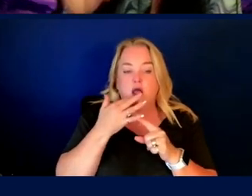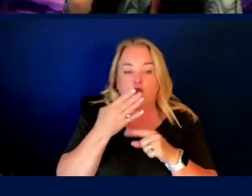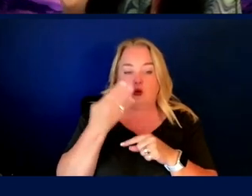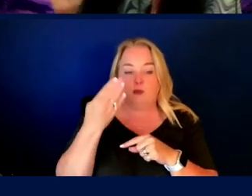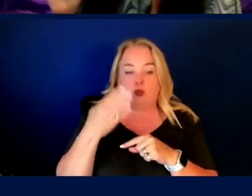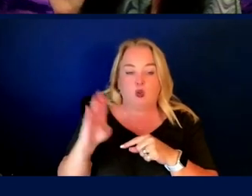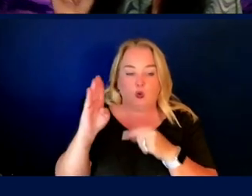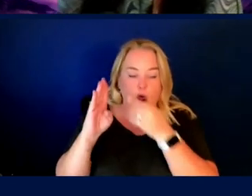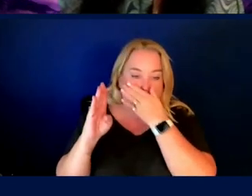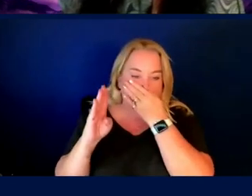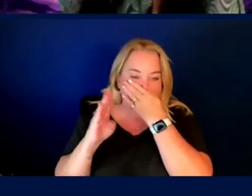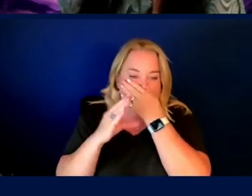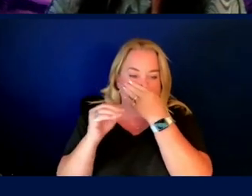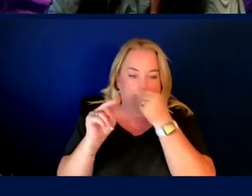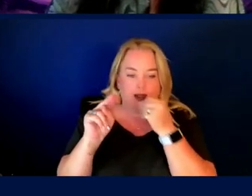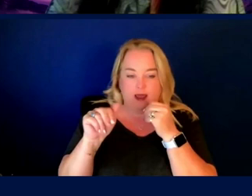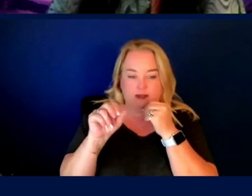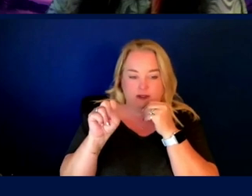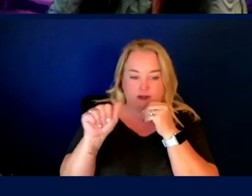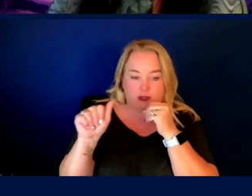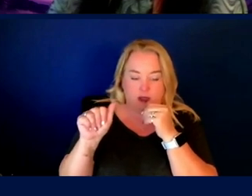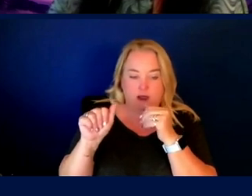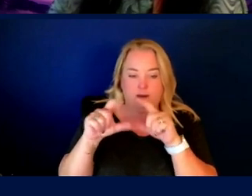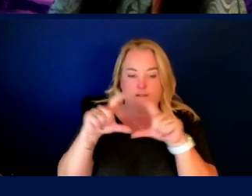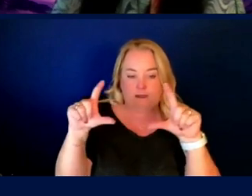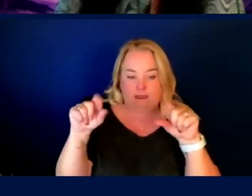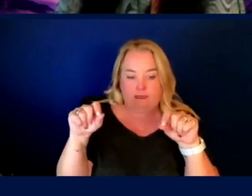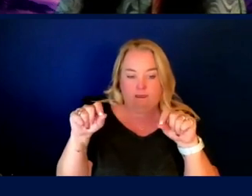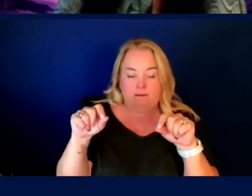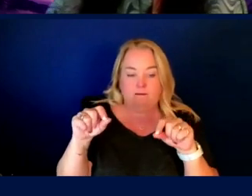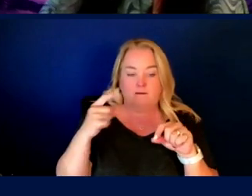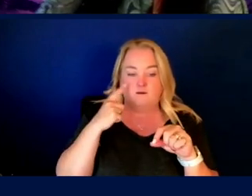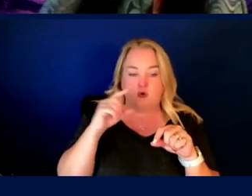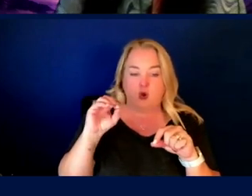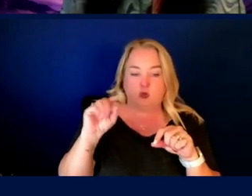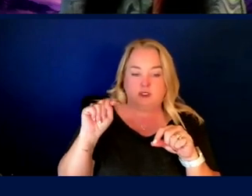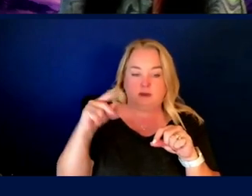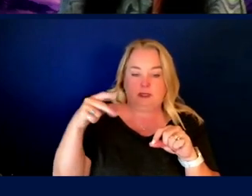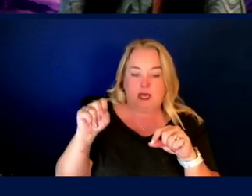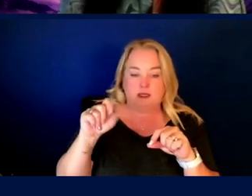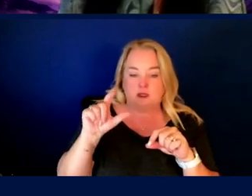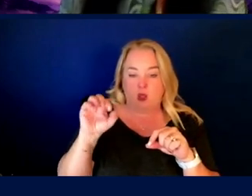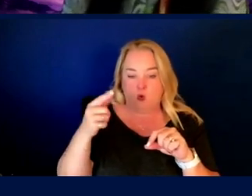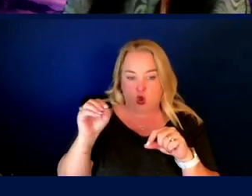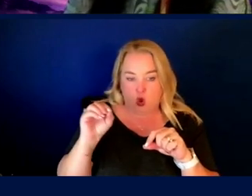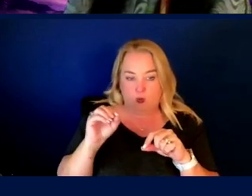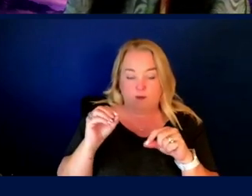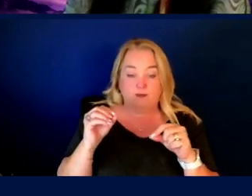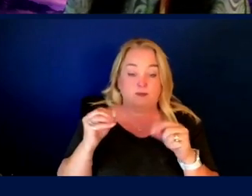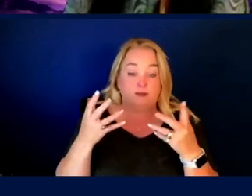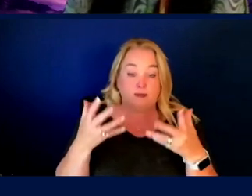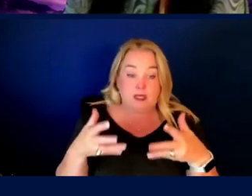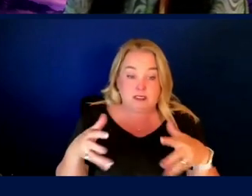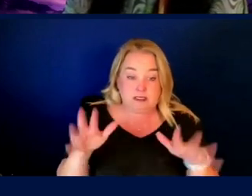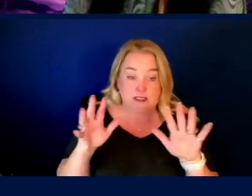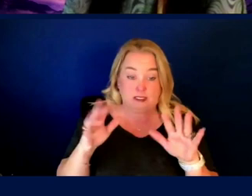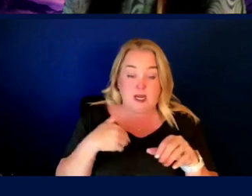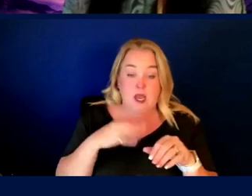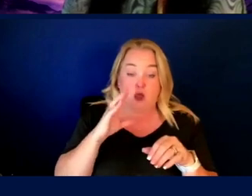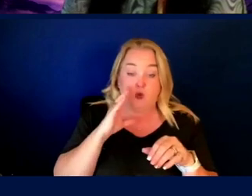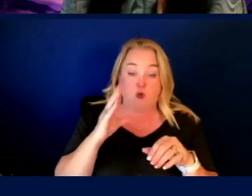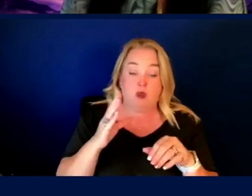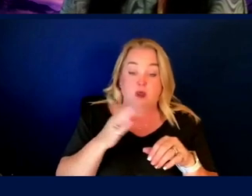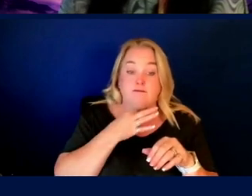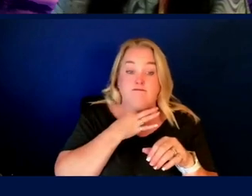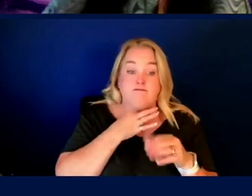um, in a NASA worm sort of, uh, font style, uh, of the OTPS logo. And, uh, that's where I'll end. And I'll, um, very